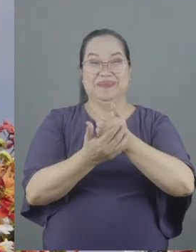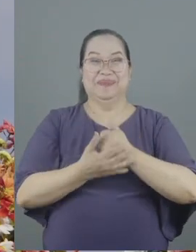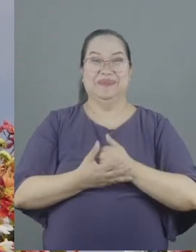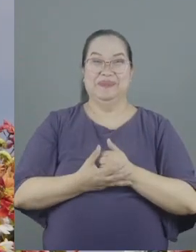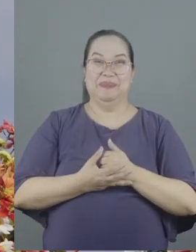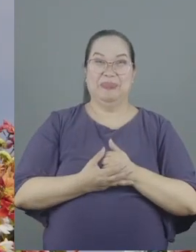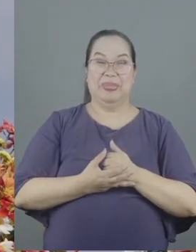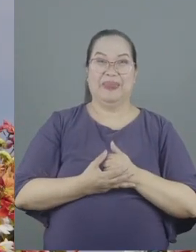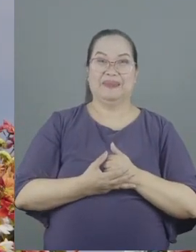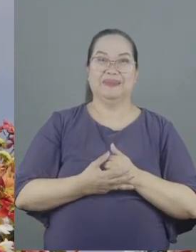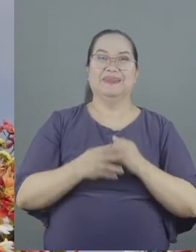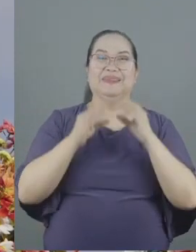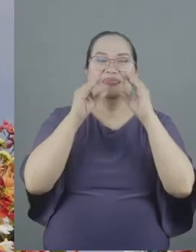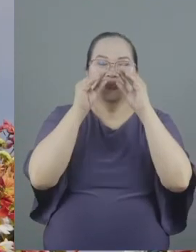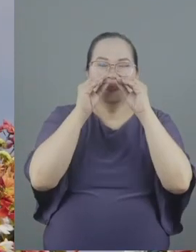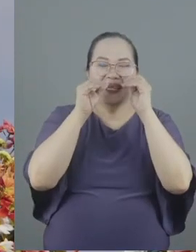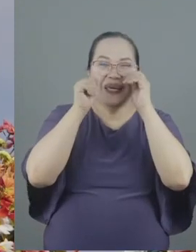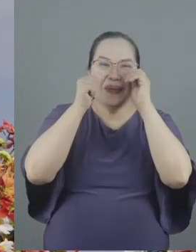it's too soft